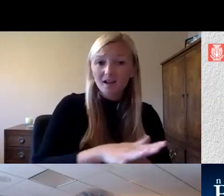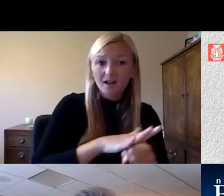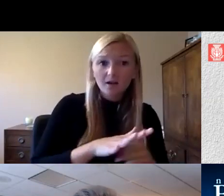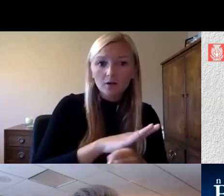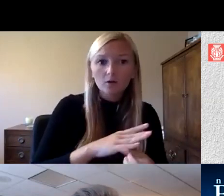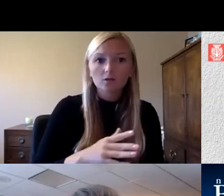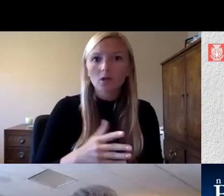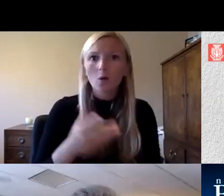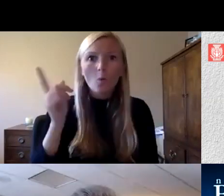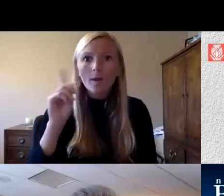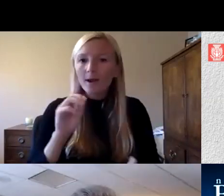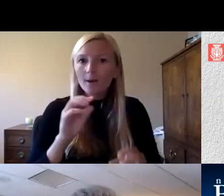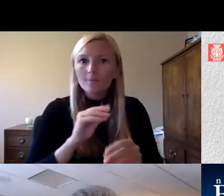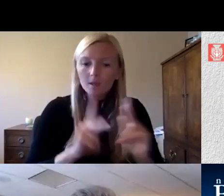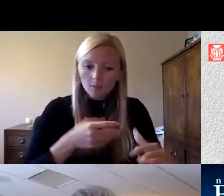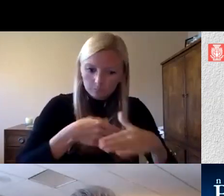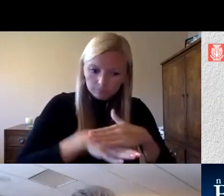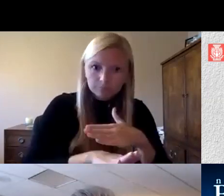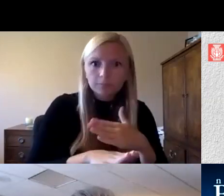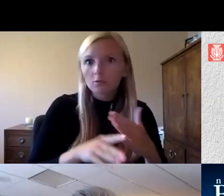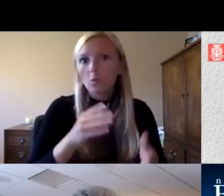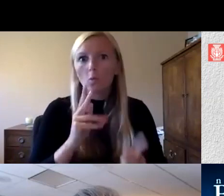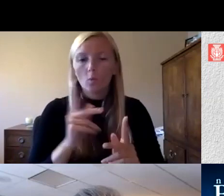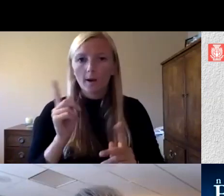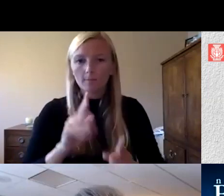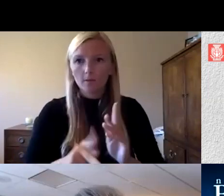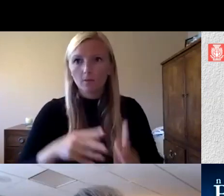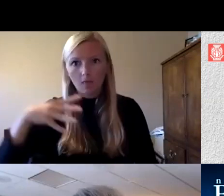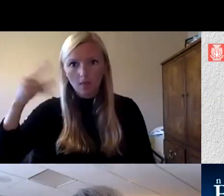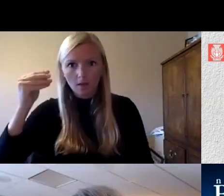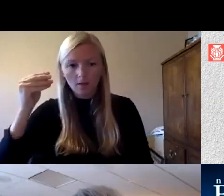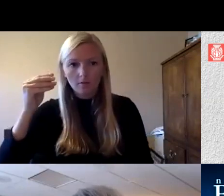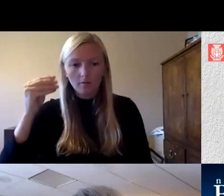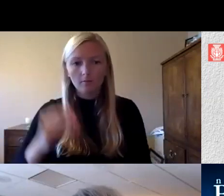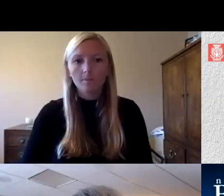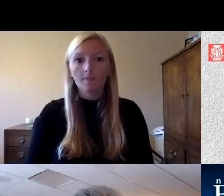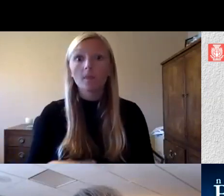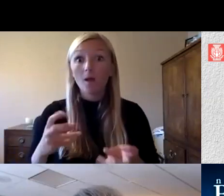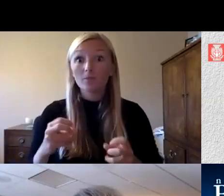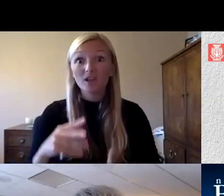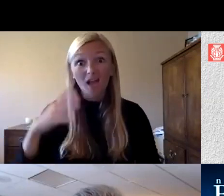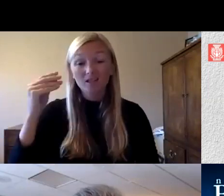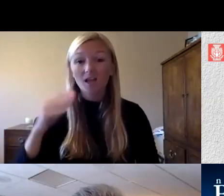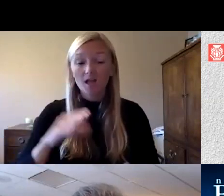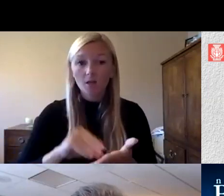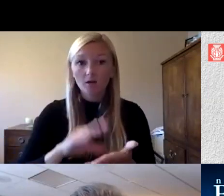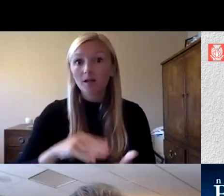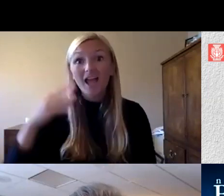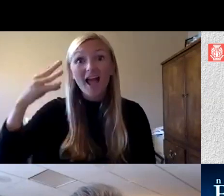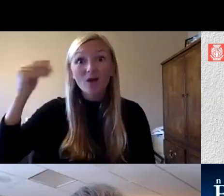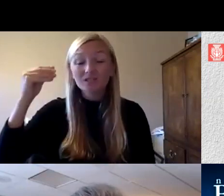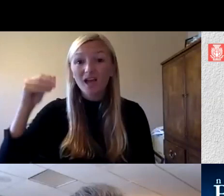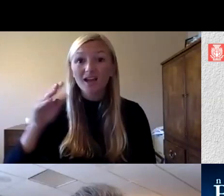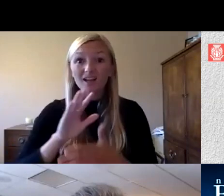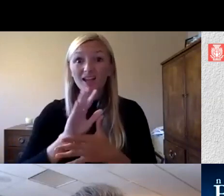about where folks can enter and exit um it's also opportunities with some of the outdoor learning is outdoor security cameras so somebody